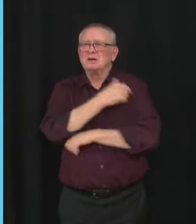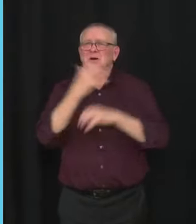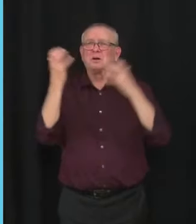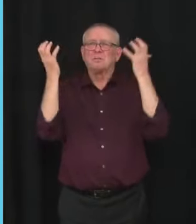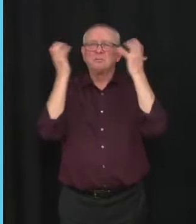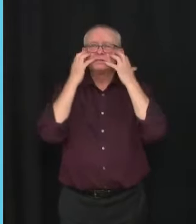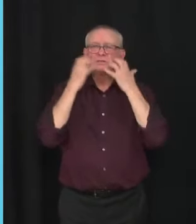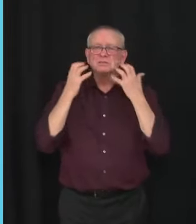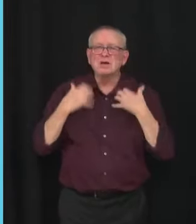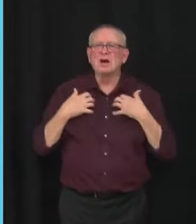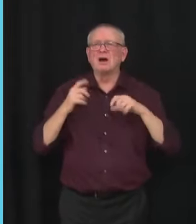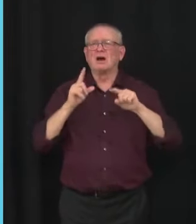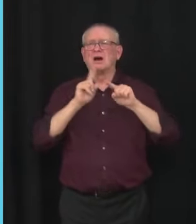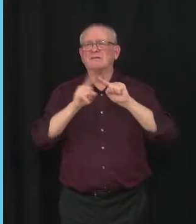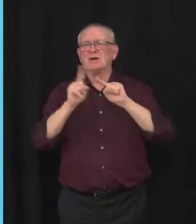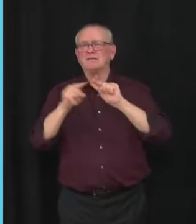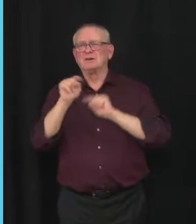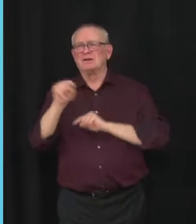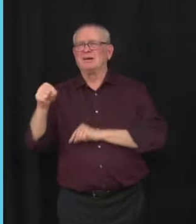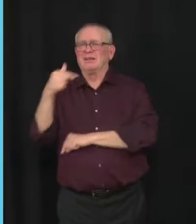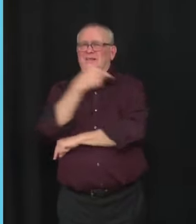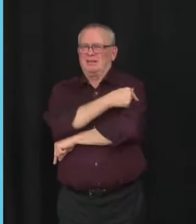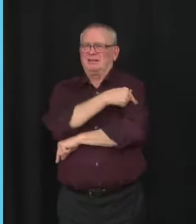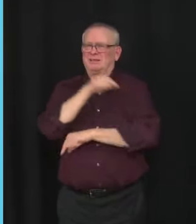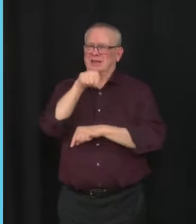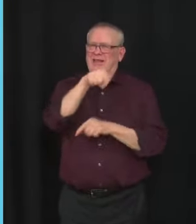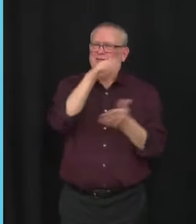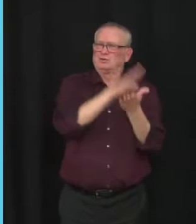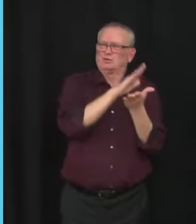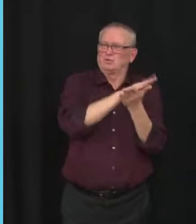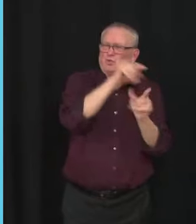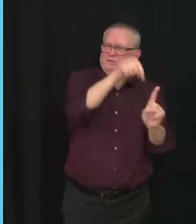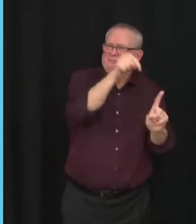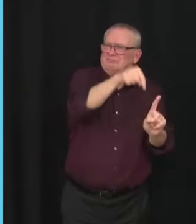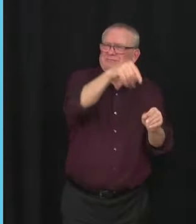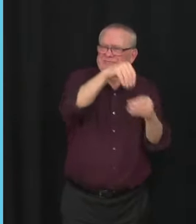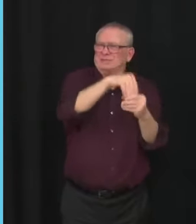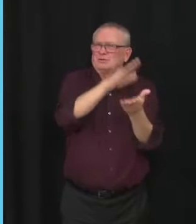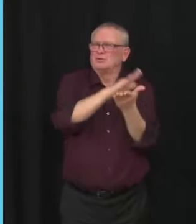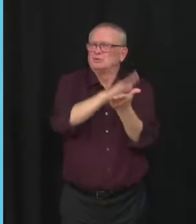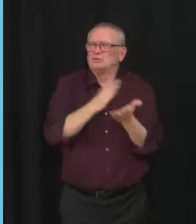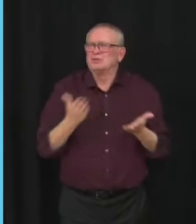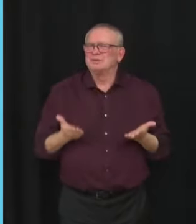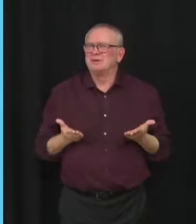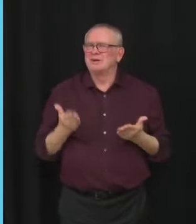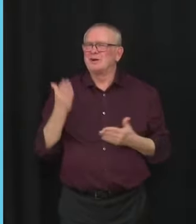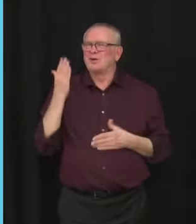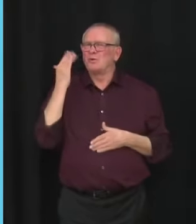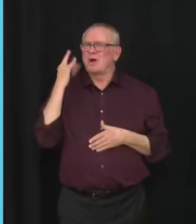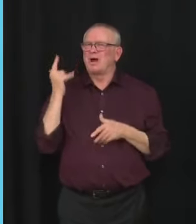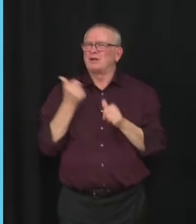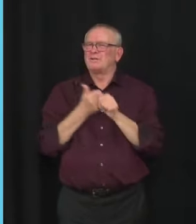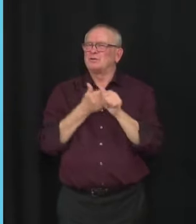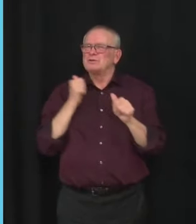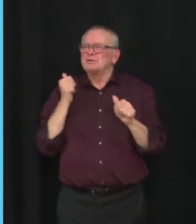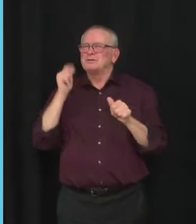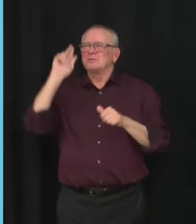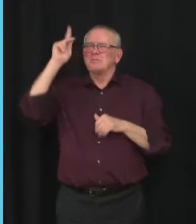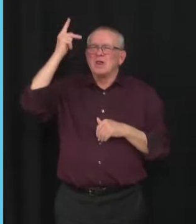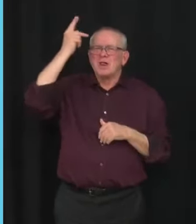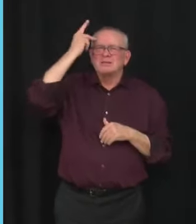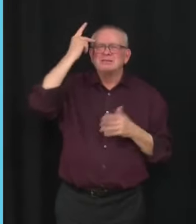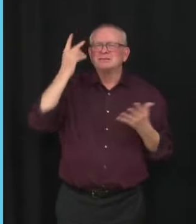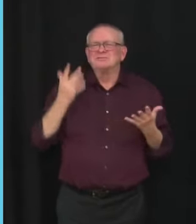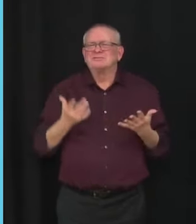say it's actually politics and ideology that are driving this decision. I'm just wondering if you can respond to that. Yeah, so it's nothing to do with politics or ideology